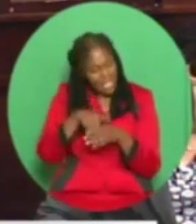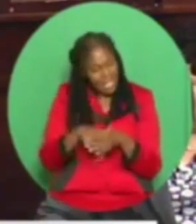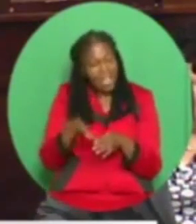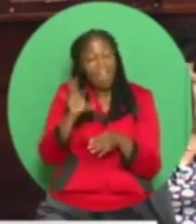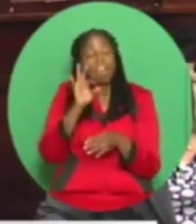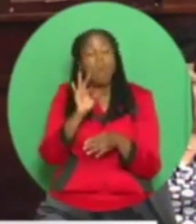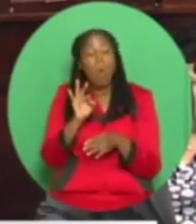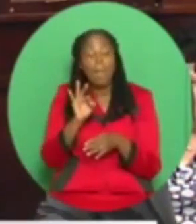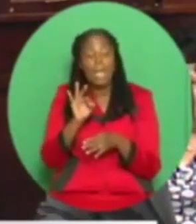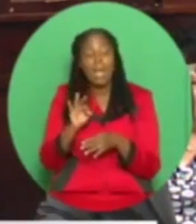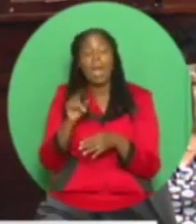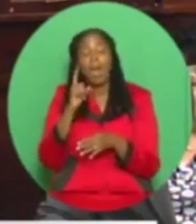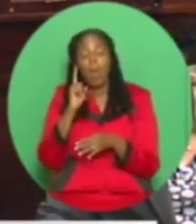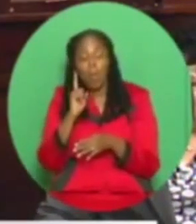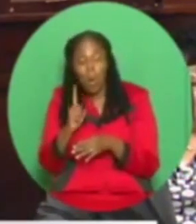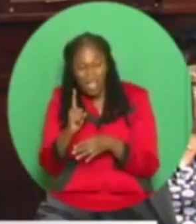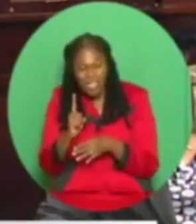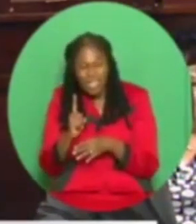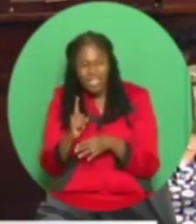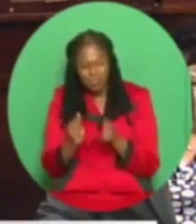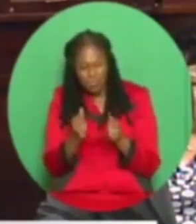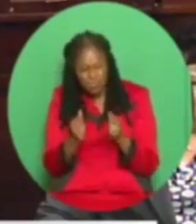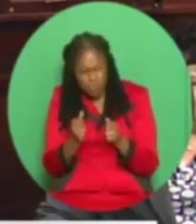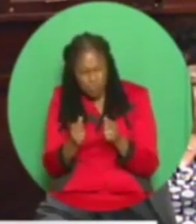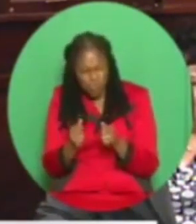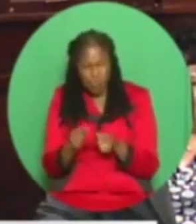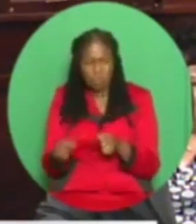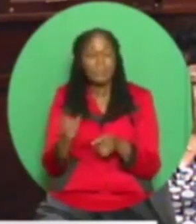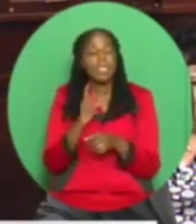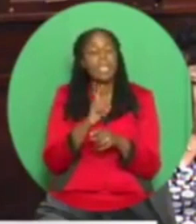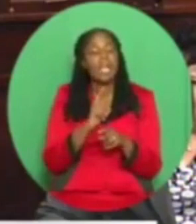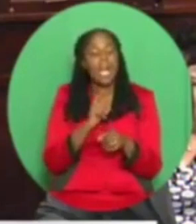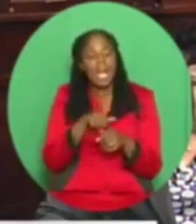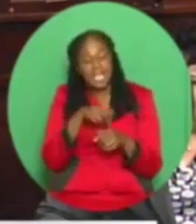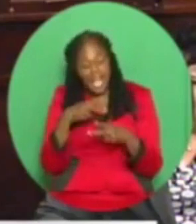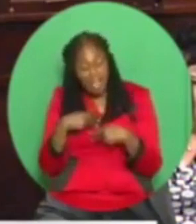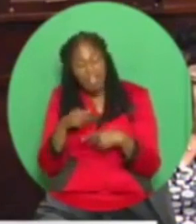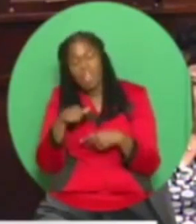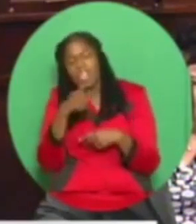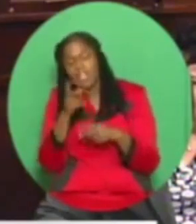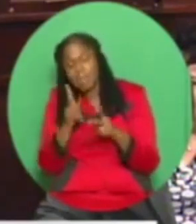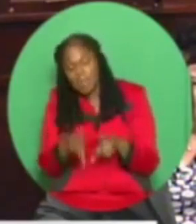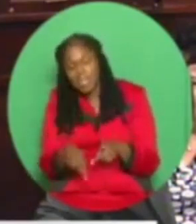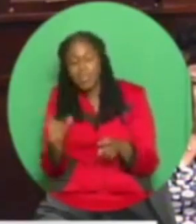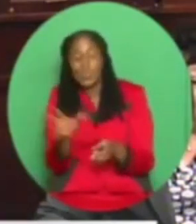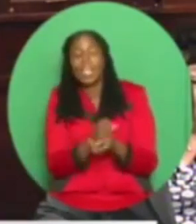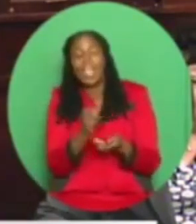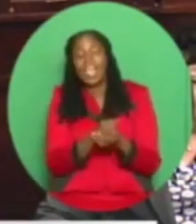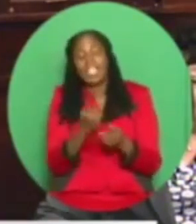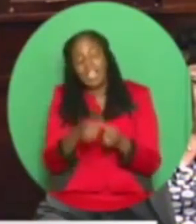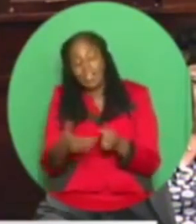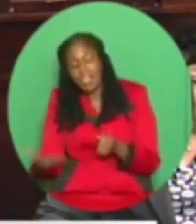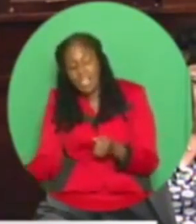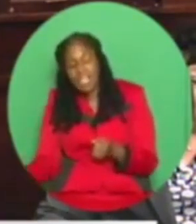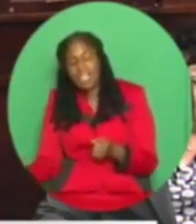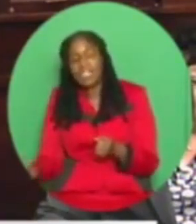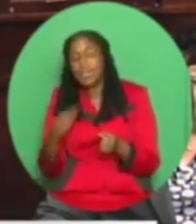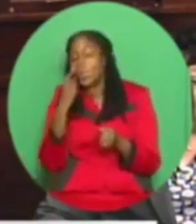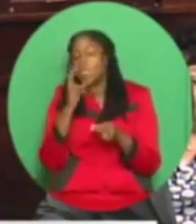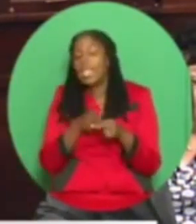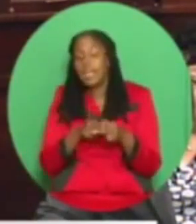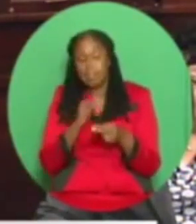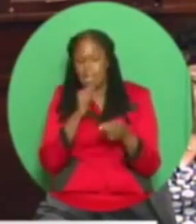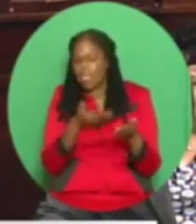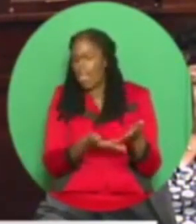beneficiaries who I will not name. But the names are there. Why Mr. Goldberg is sending an email